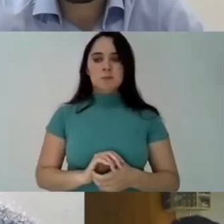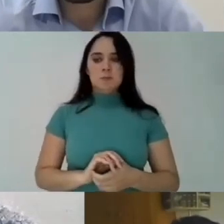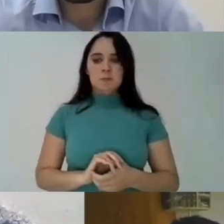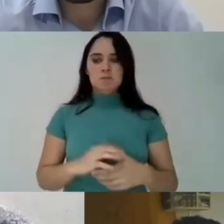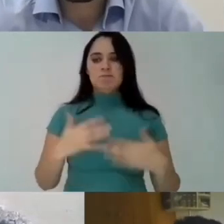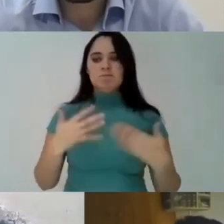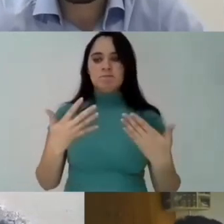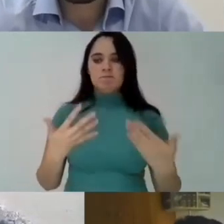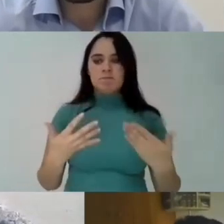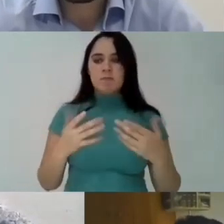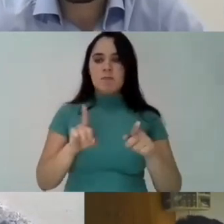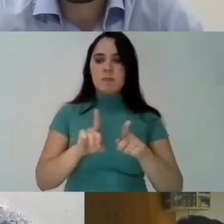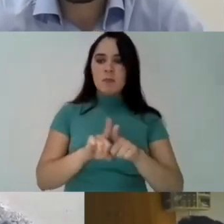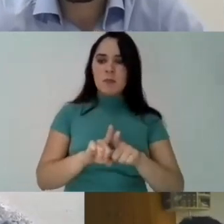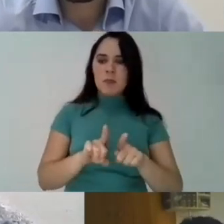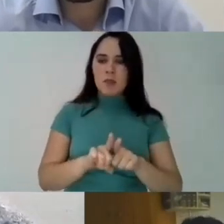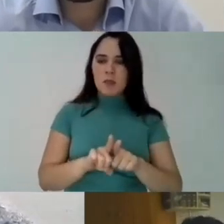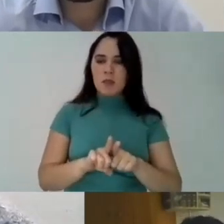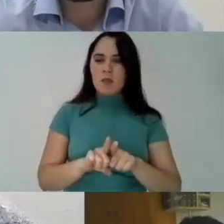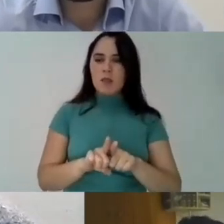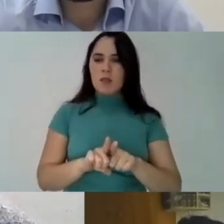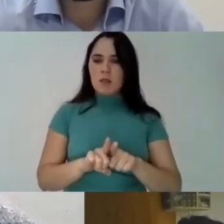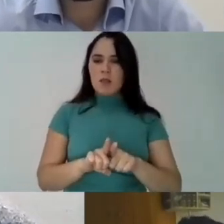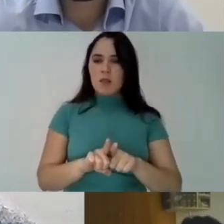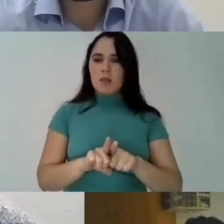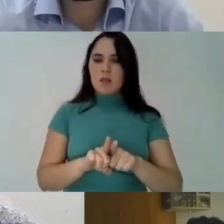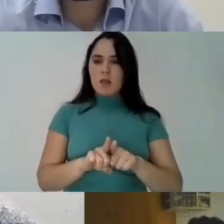movement is fighting against this